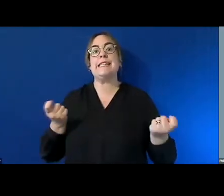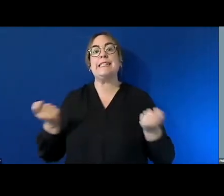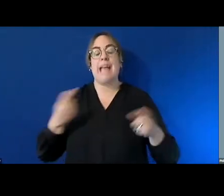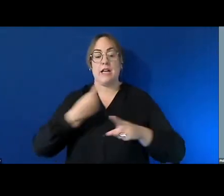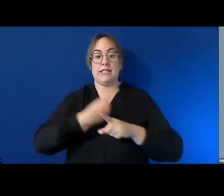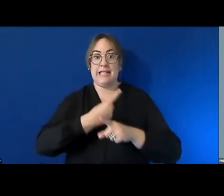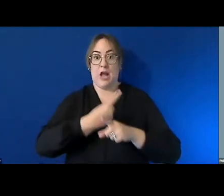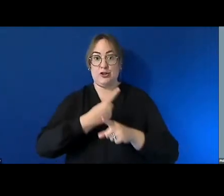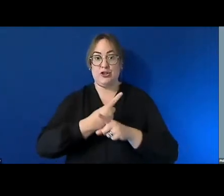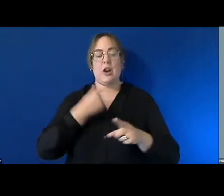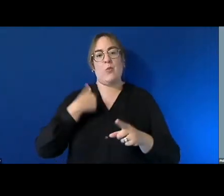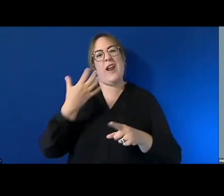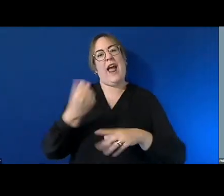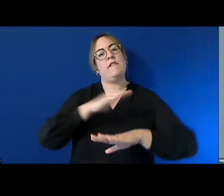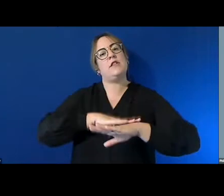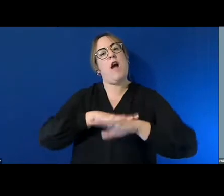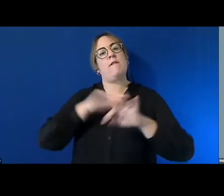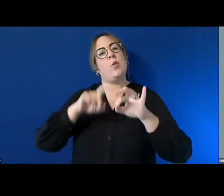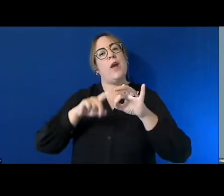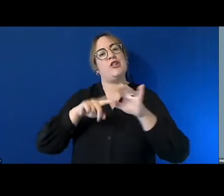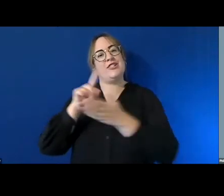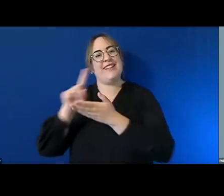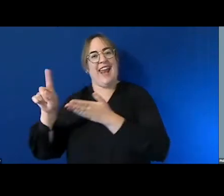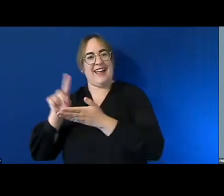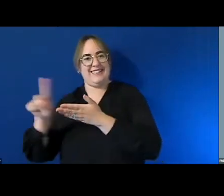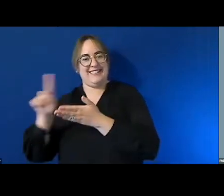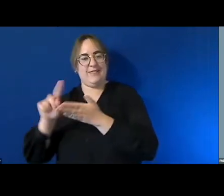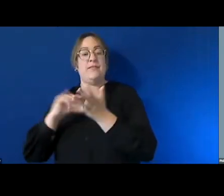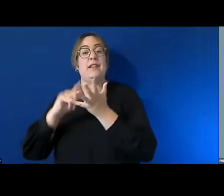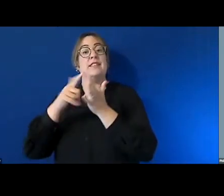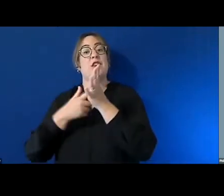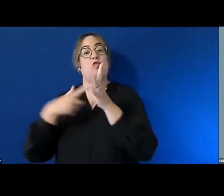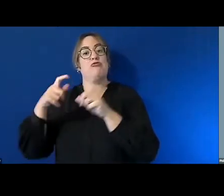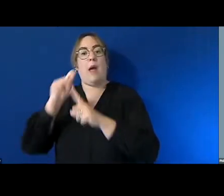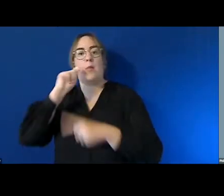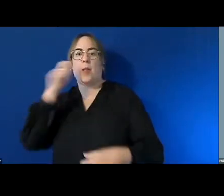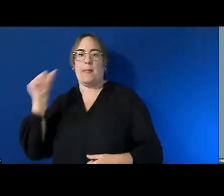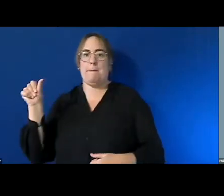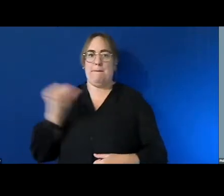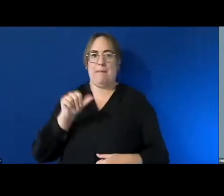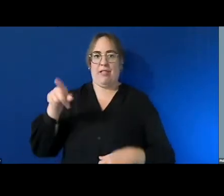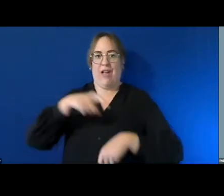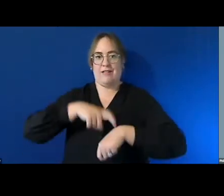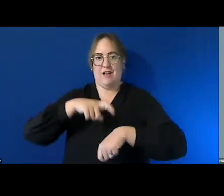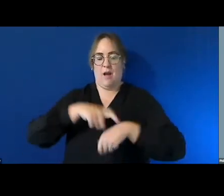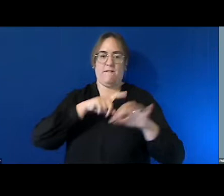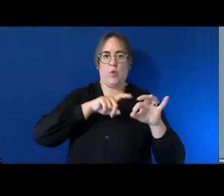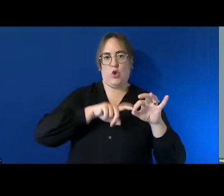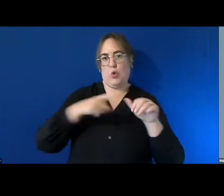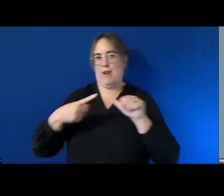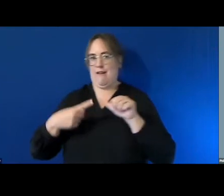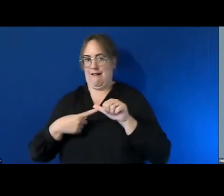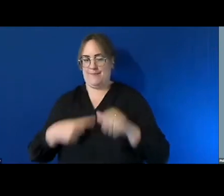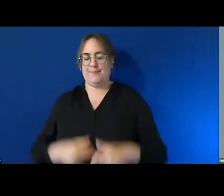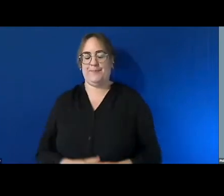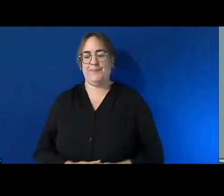time for your questions immediately after and sarah will be joining us again after their um this q a so this um presentation